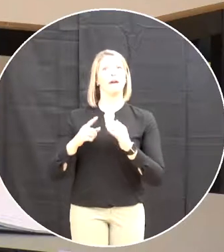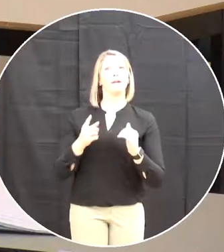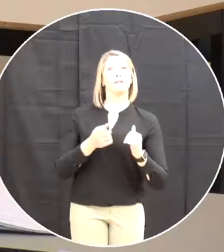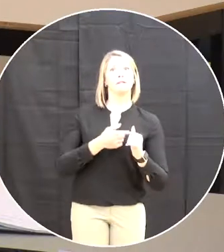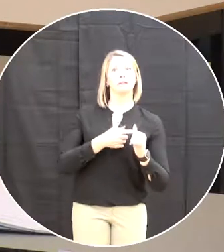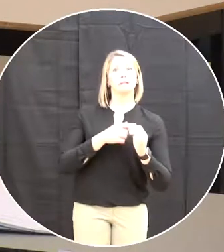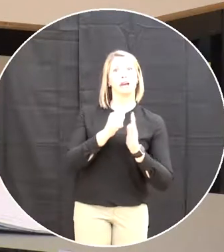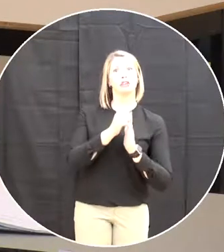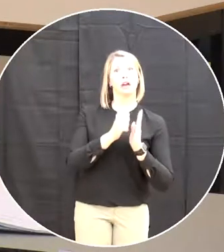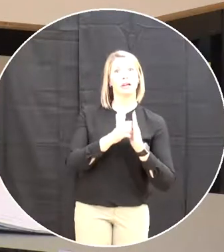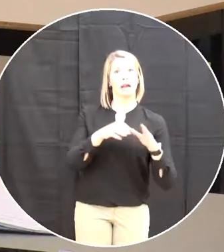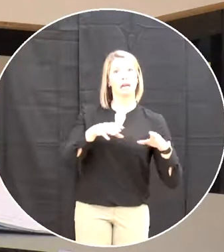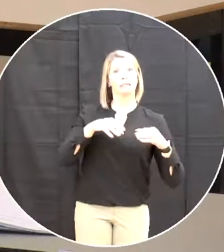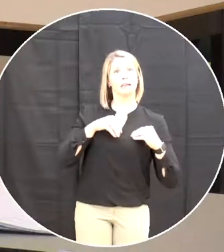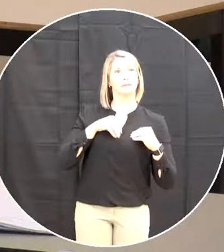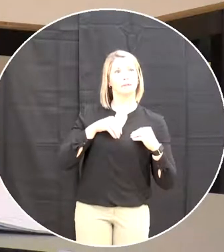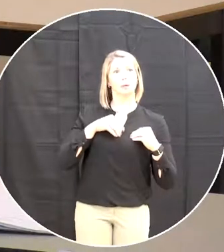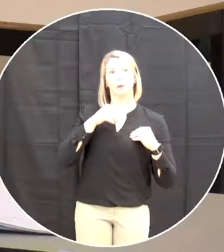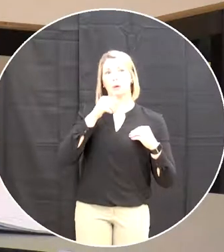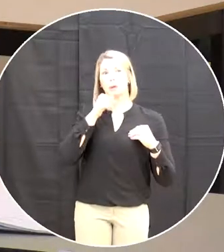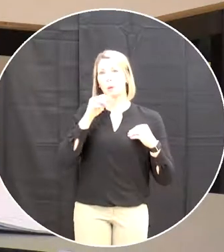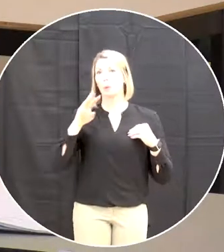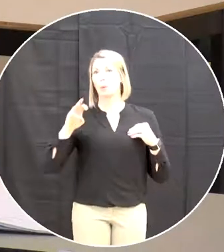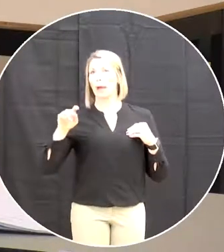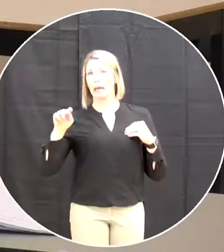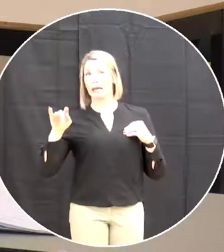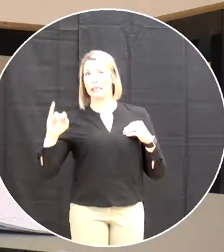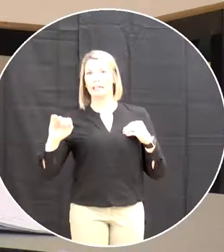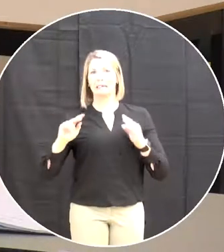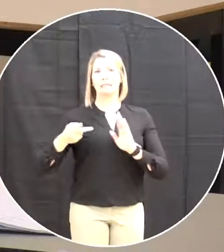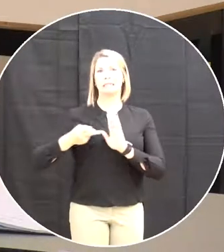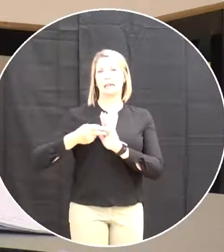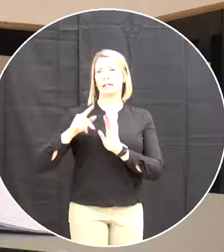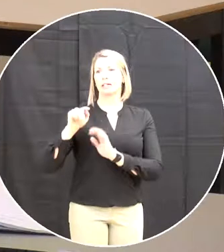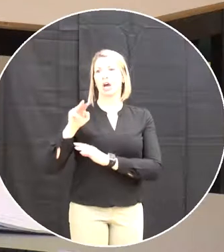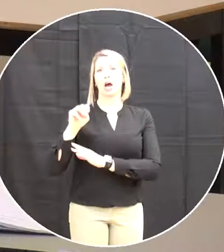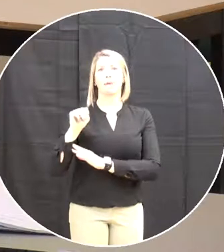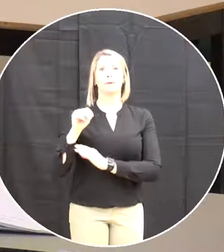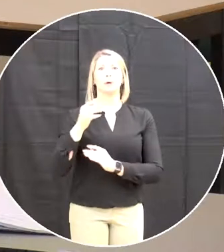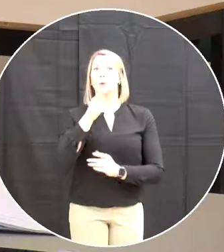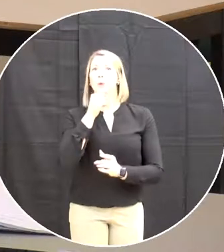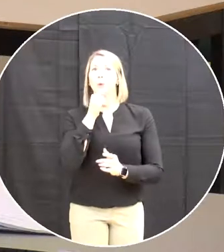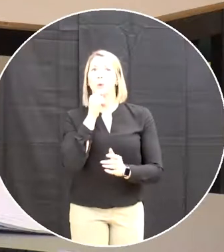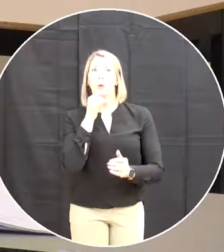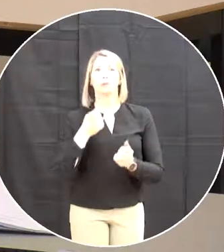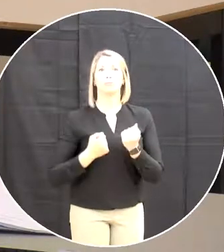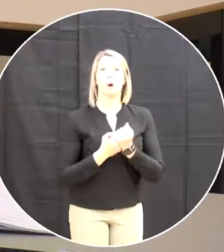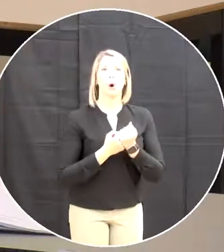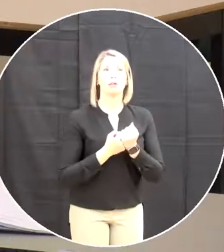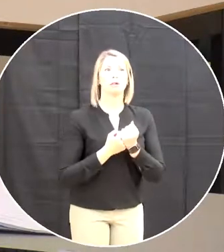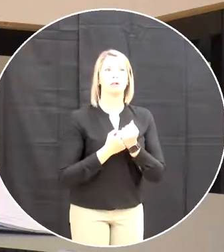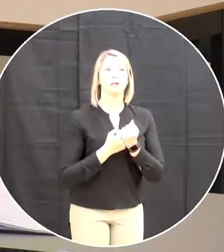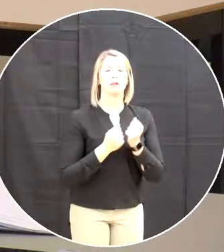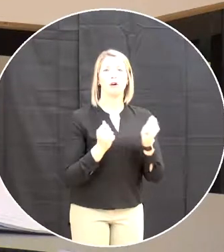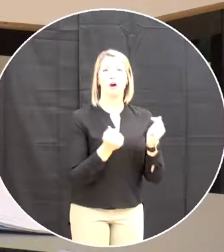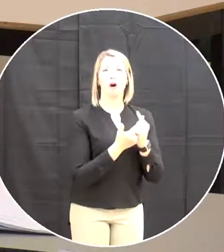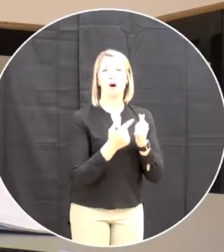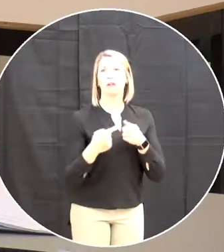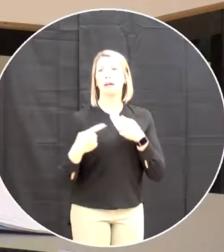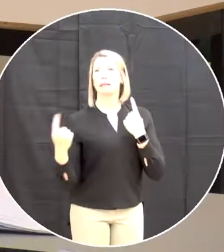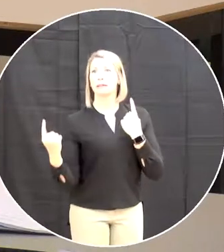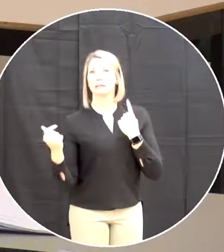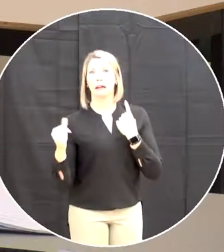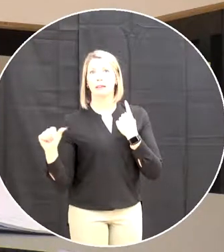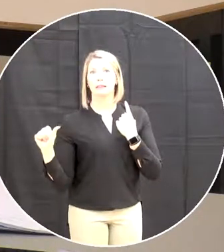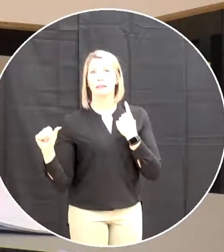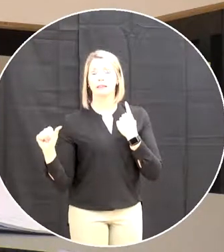as presented moved by trustee Wayne seconded by Tom all in favor all right those against motion carries